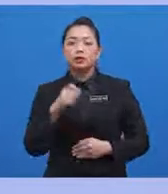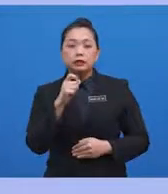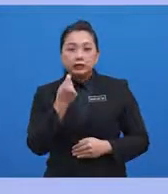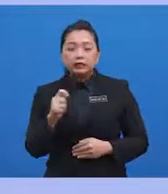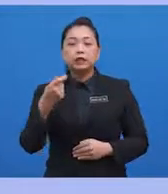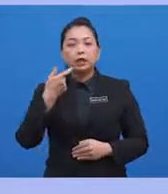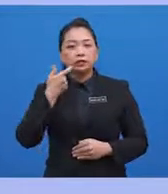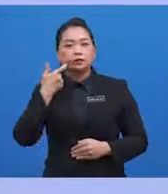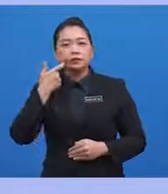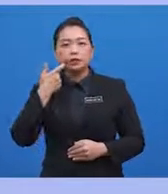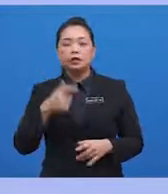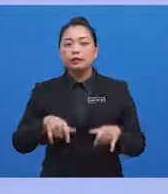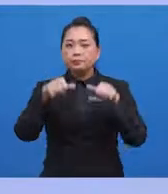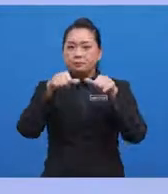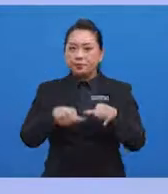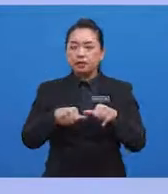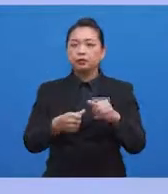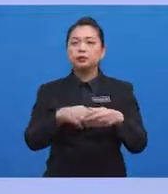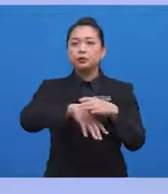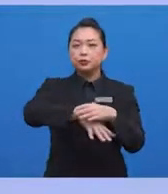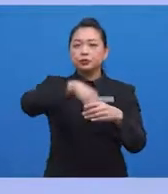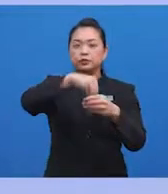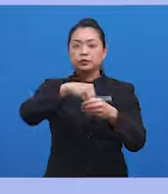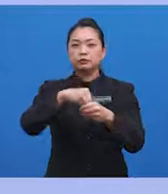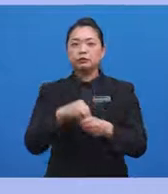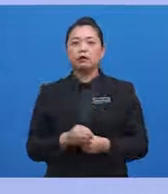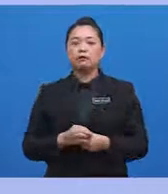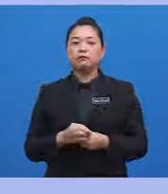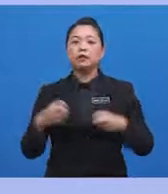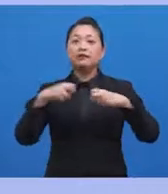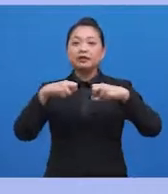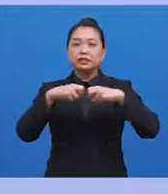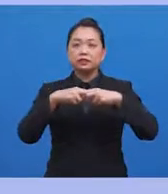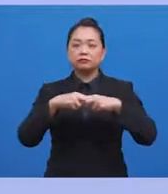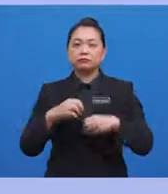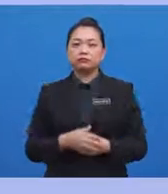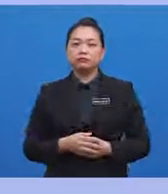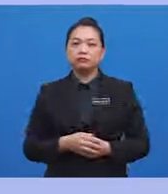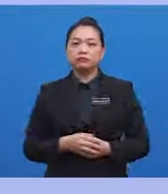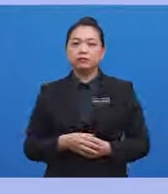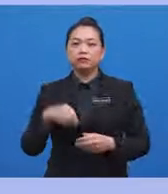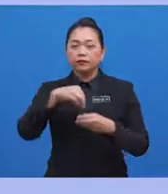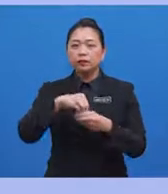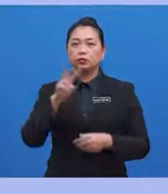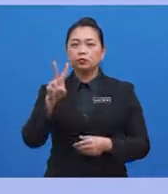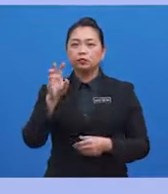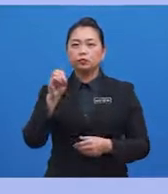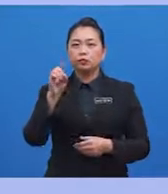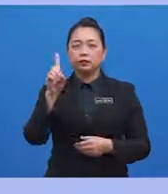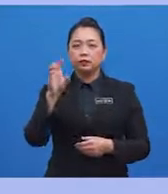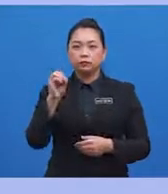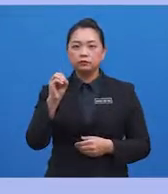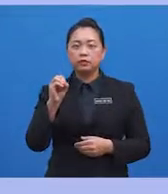remains the root of the crisis with no meaningful end in sight. Even in 2010, well before the opioid